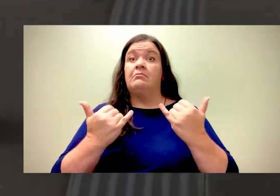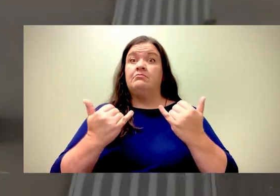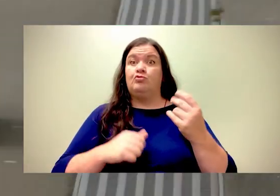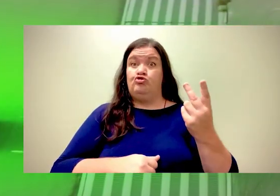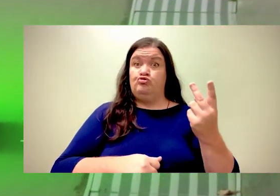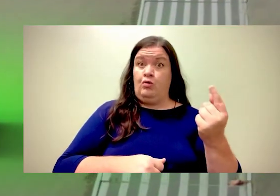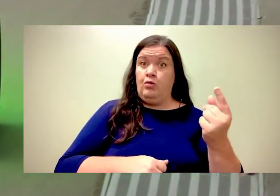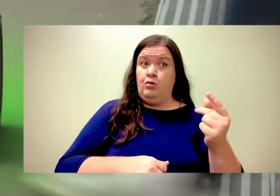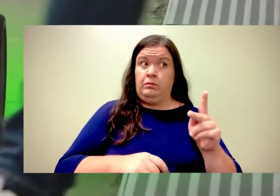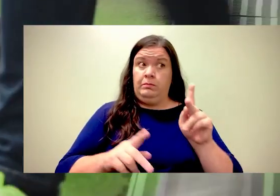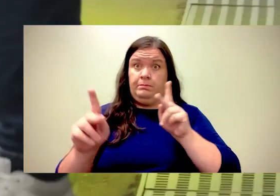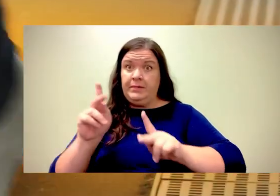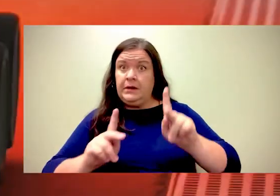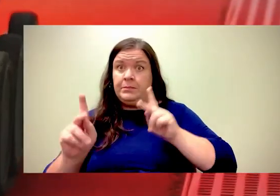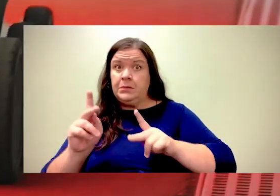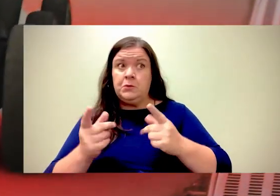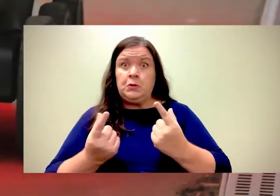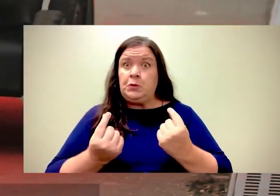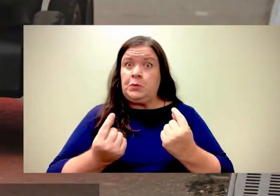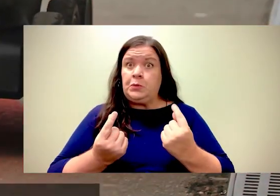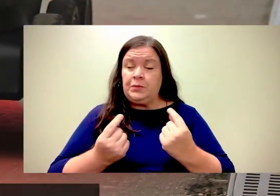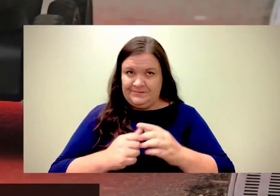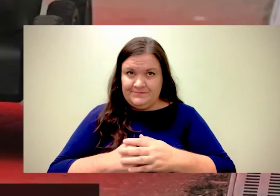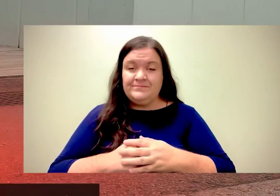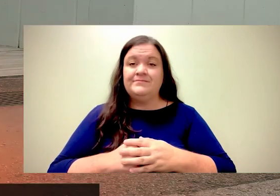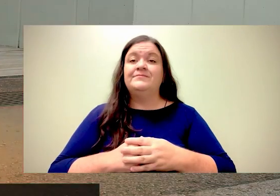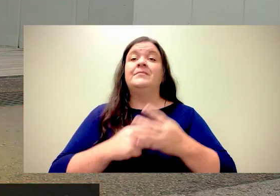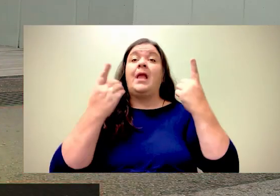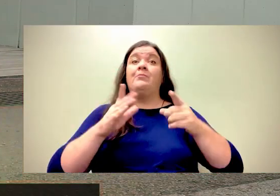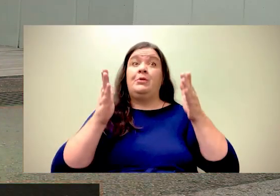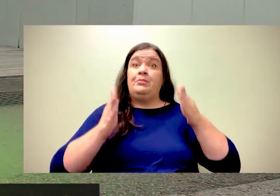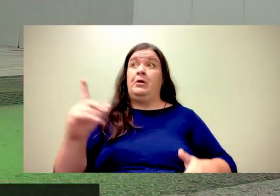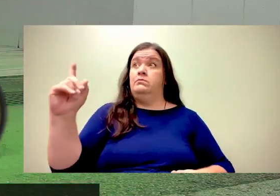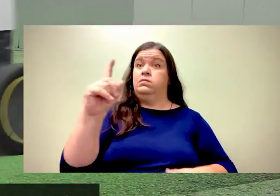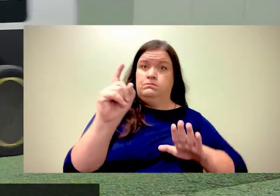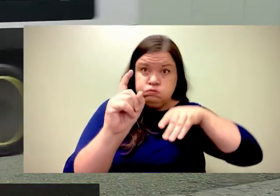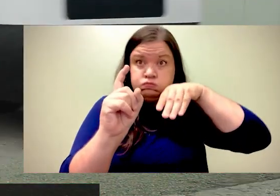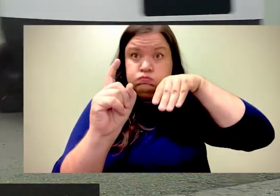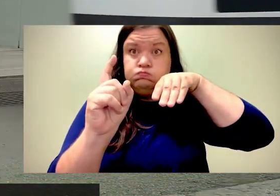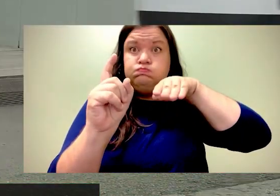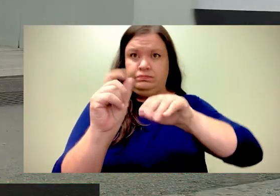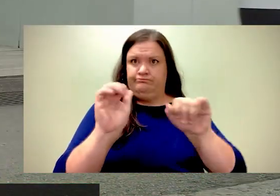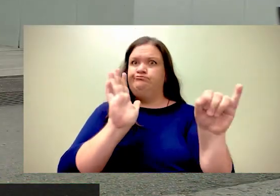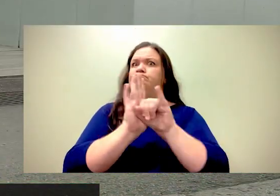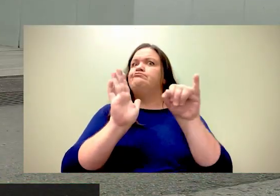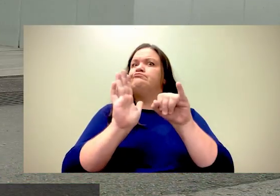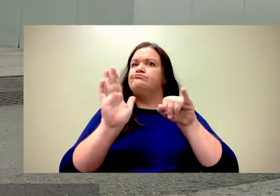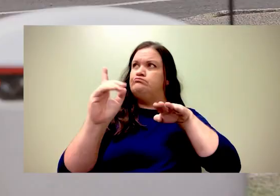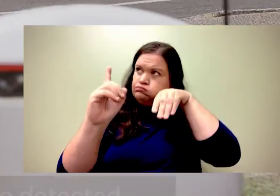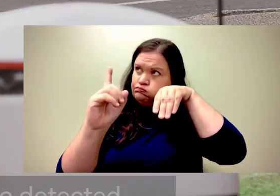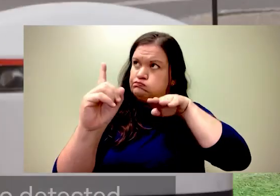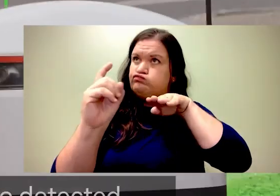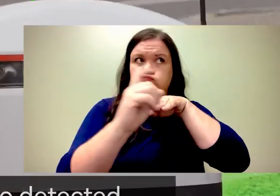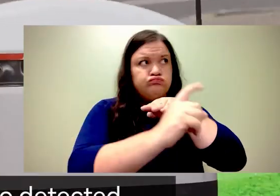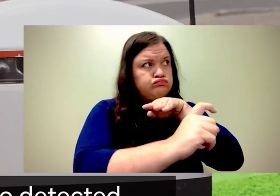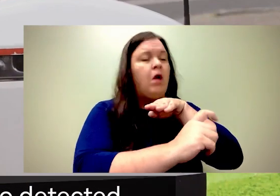superimposed green glows around the robot, which turns red as it stops for a pedestrian. Caption. And the robot doesn't just detect humans.